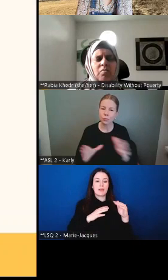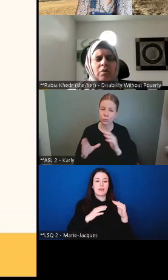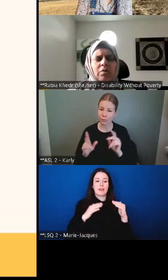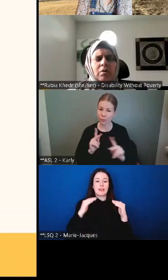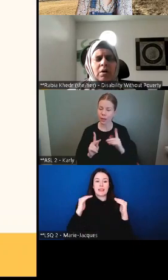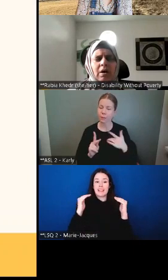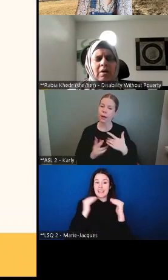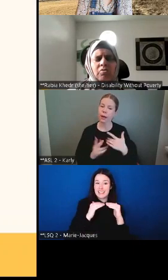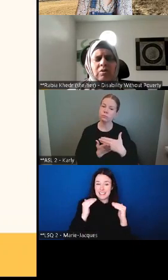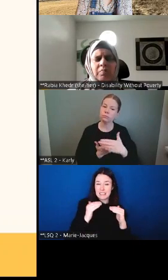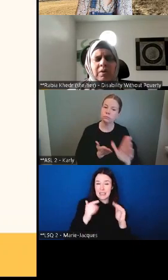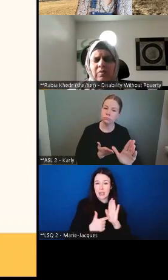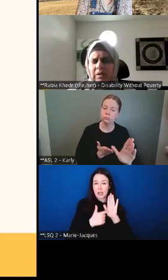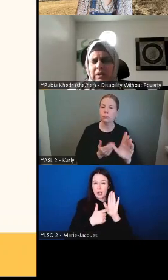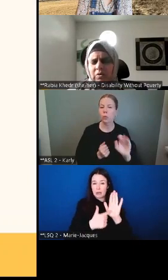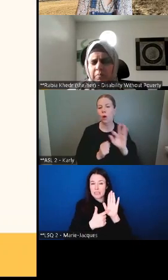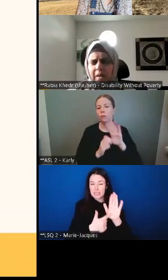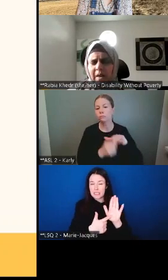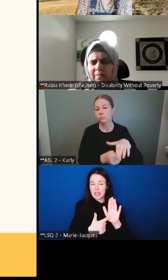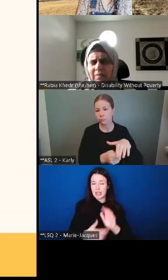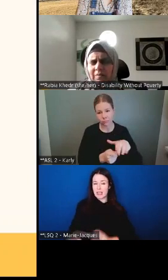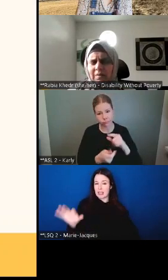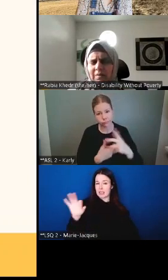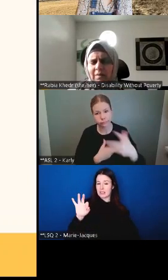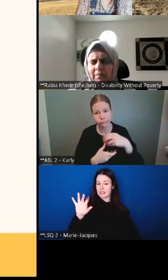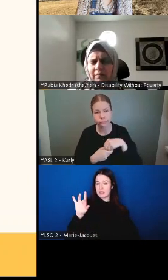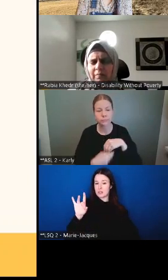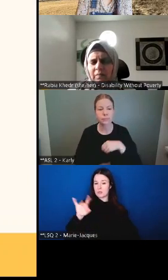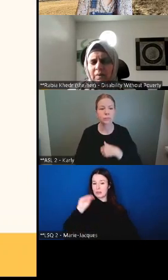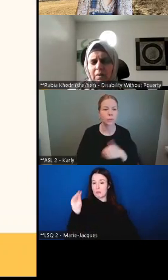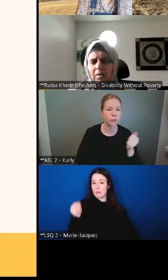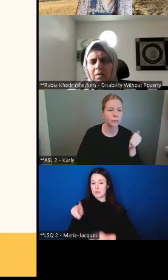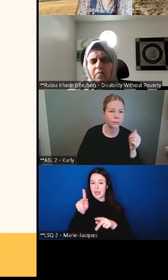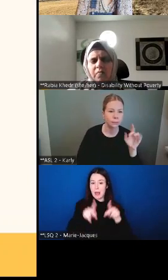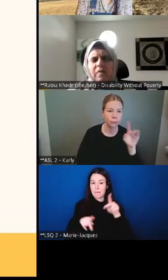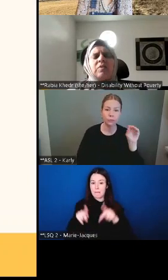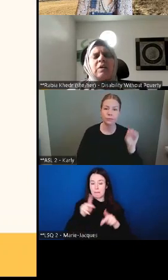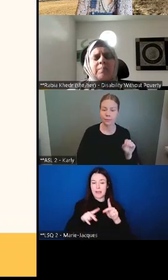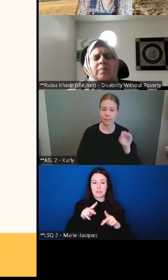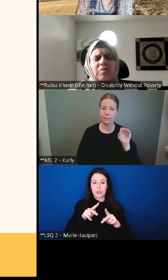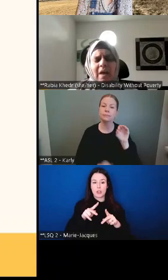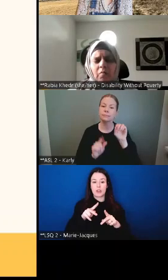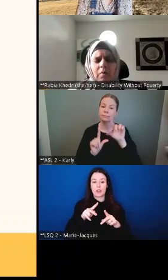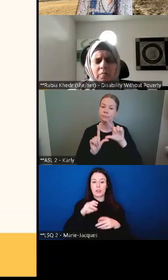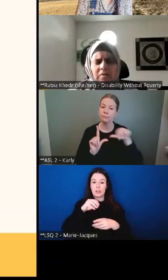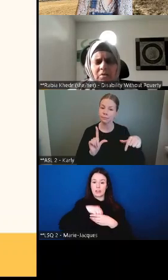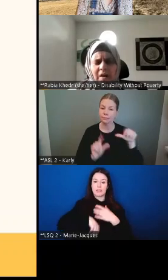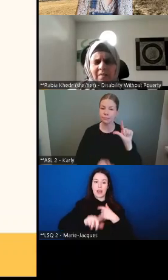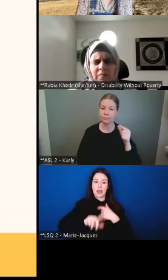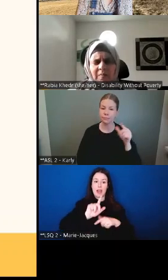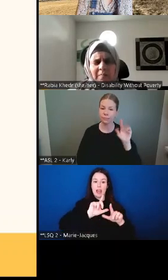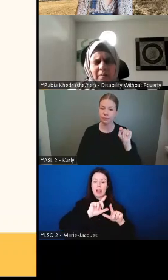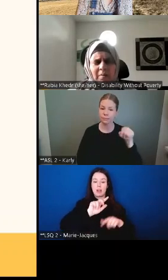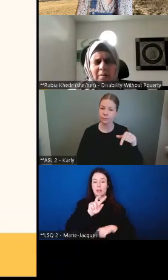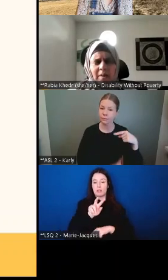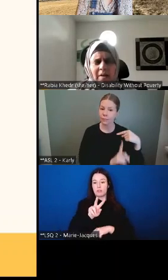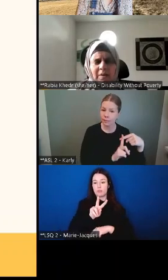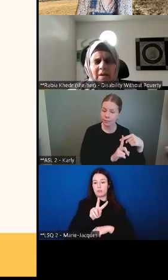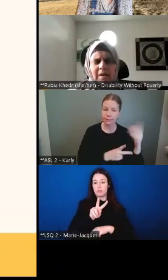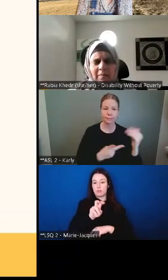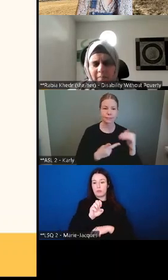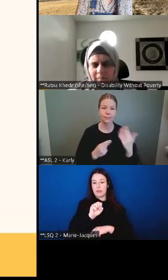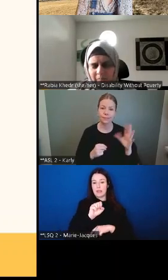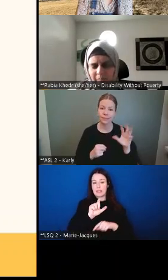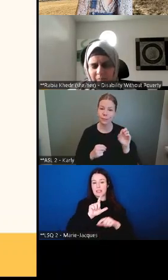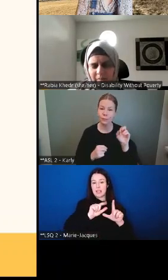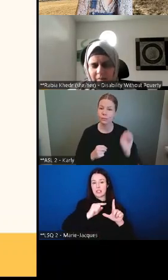% were LGBTQ+. 15% were racialized people like